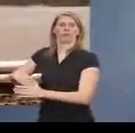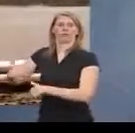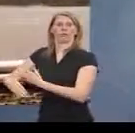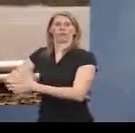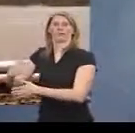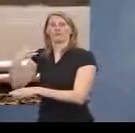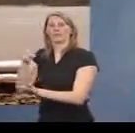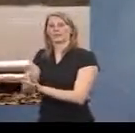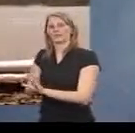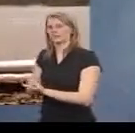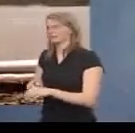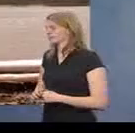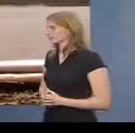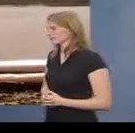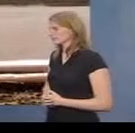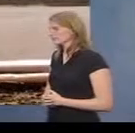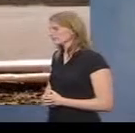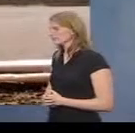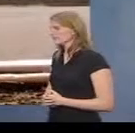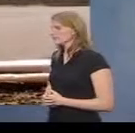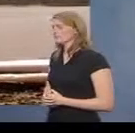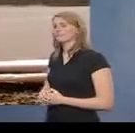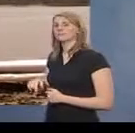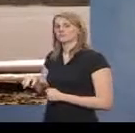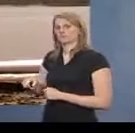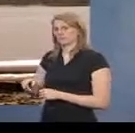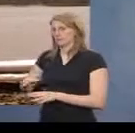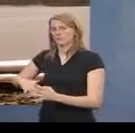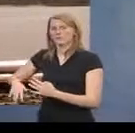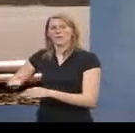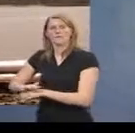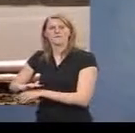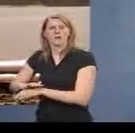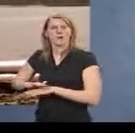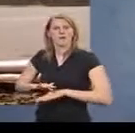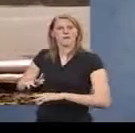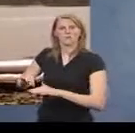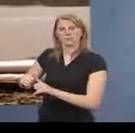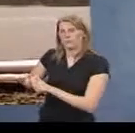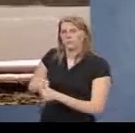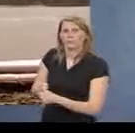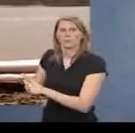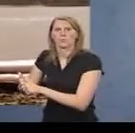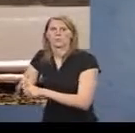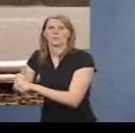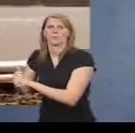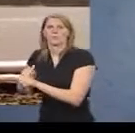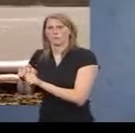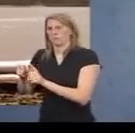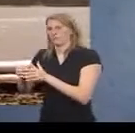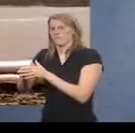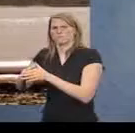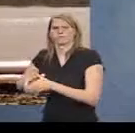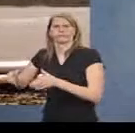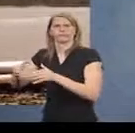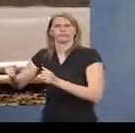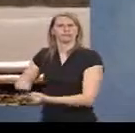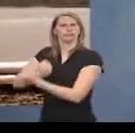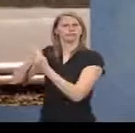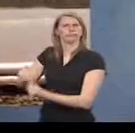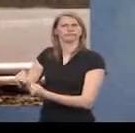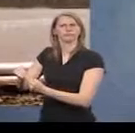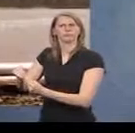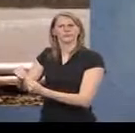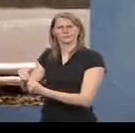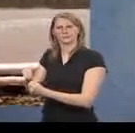The cell operating Mombasa had significant cover. There was a lot of support in the area for radical fundamentalists,